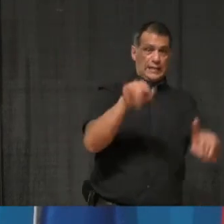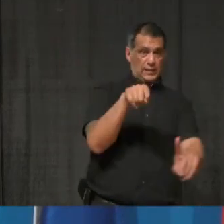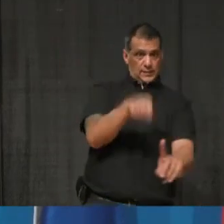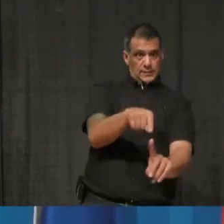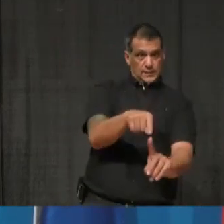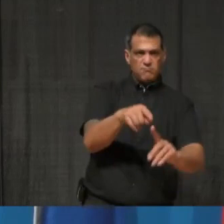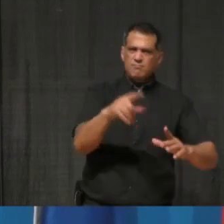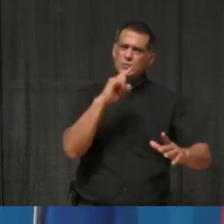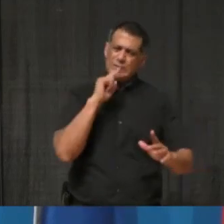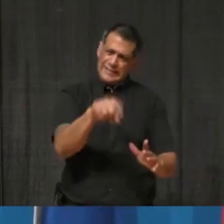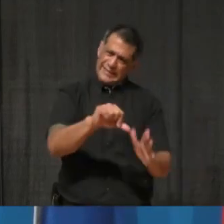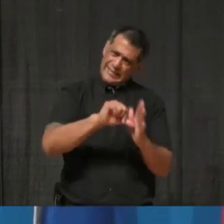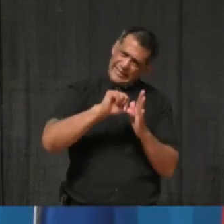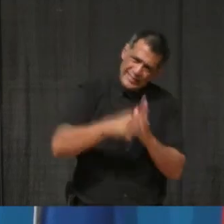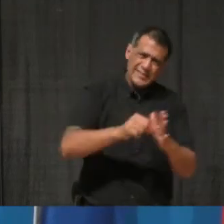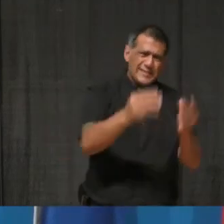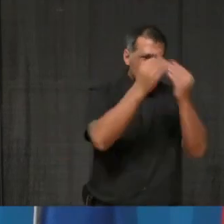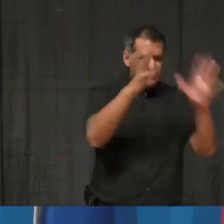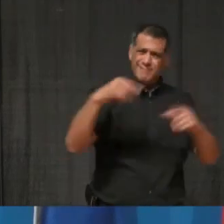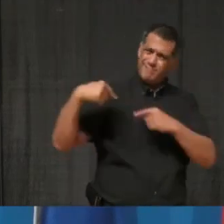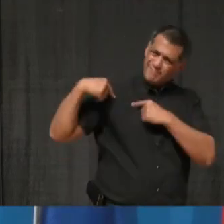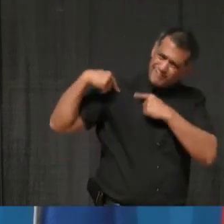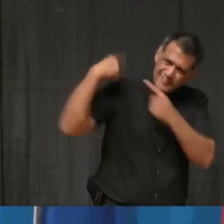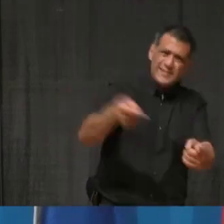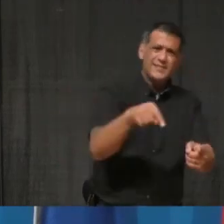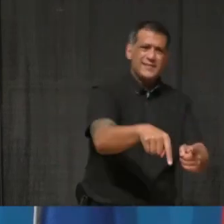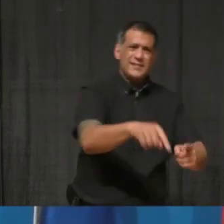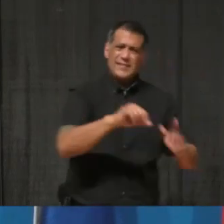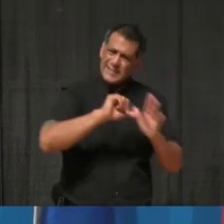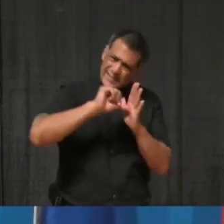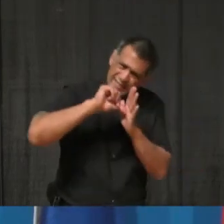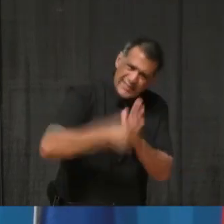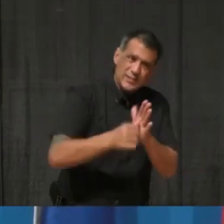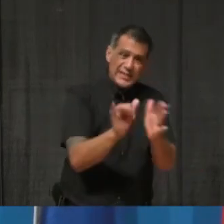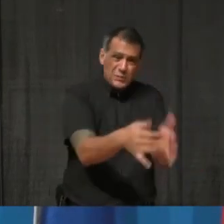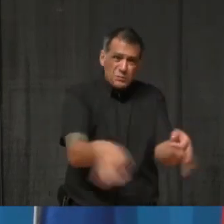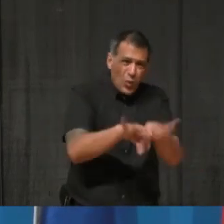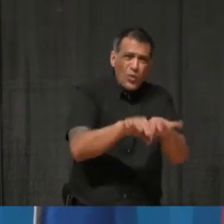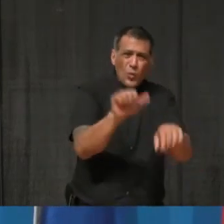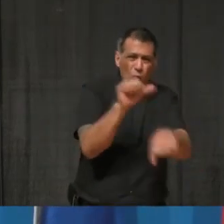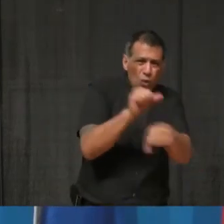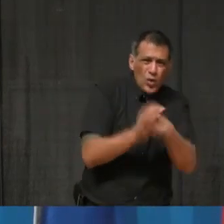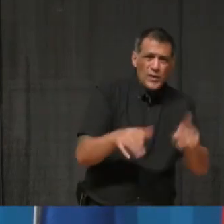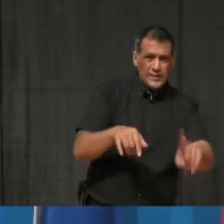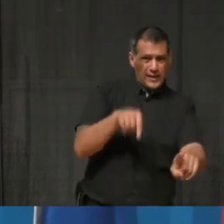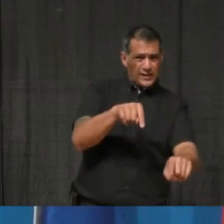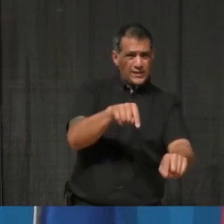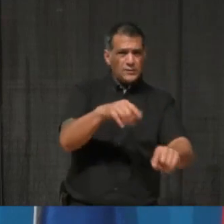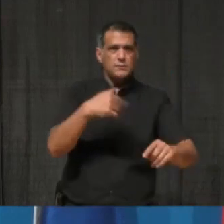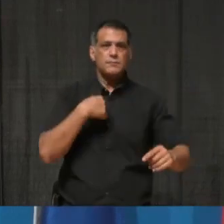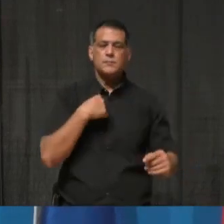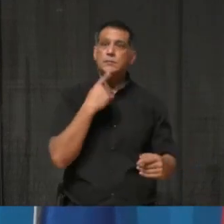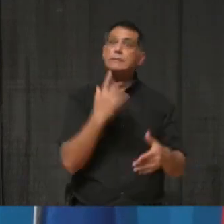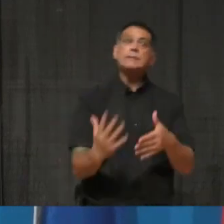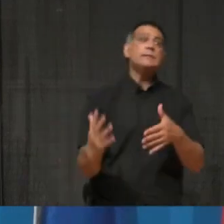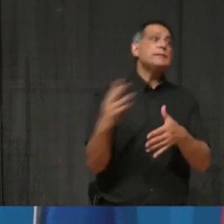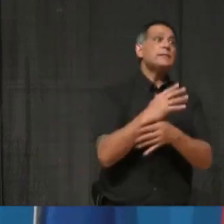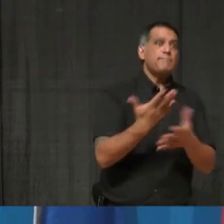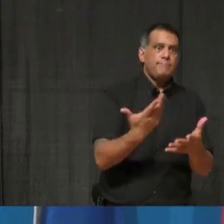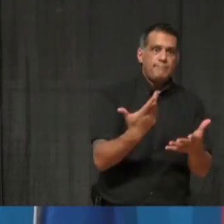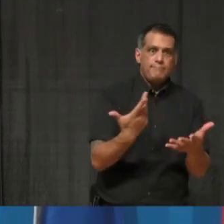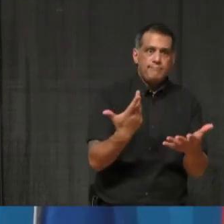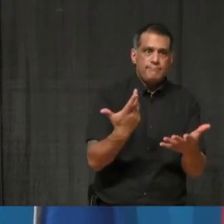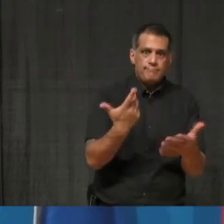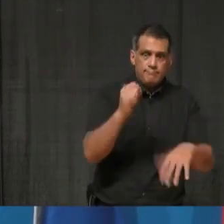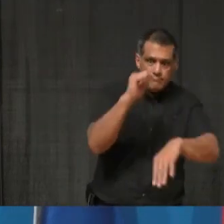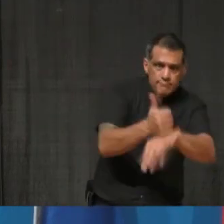we've been saying all along. For our essential workers in our community, ultimately, there is no lockdown or